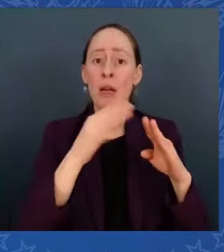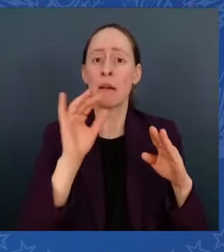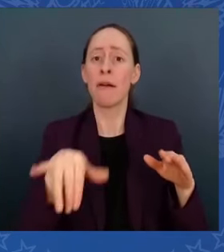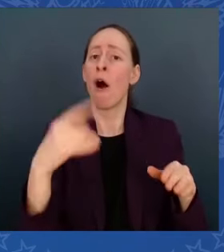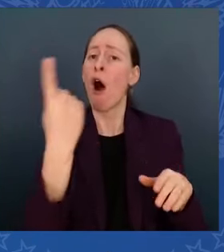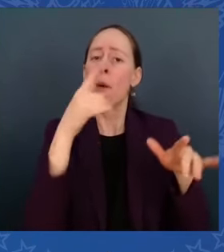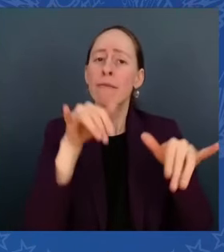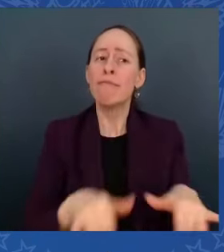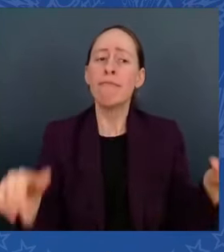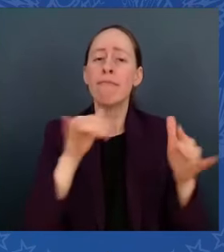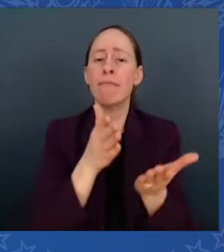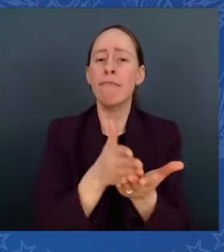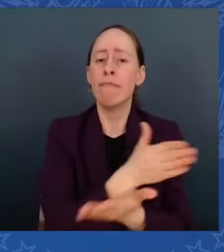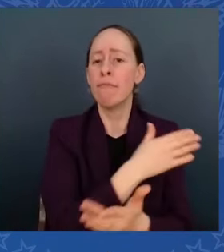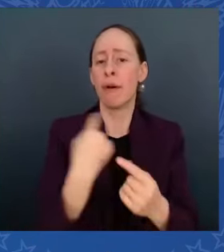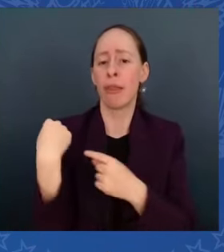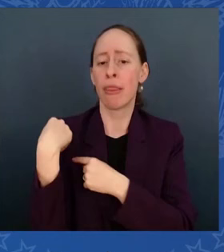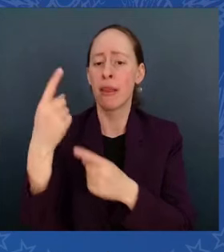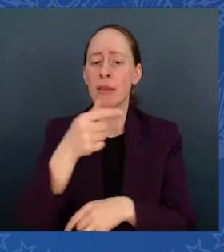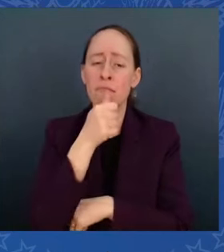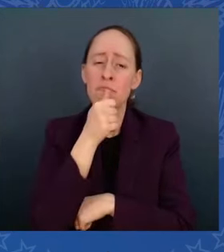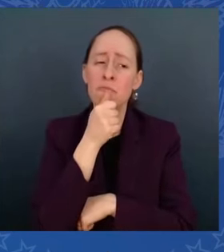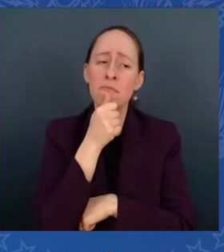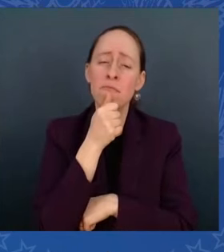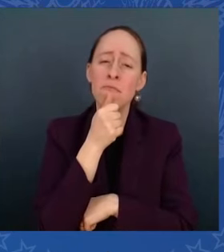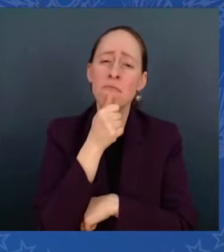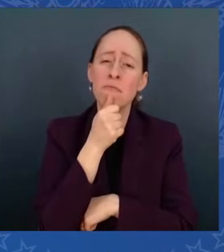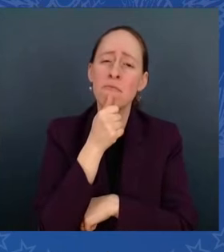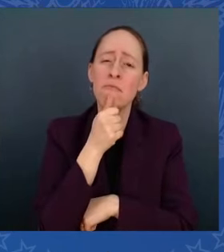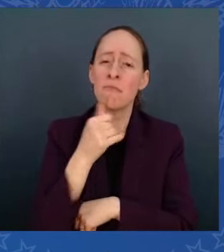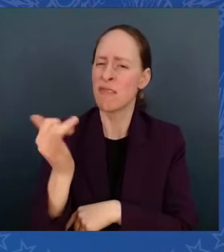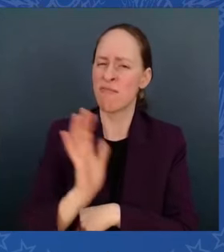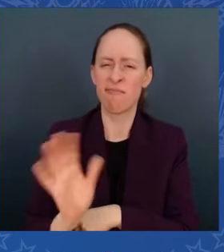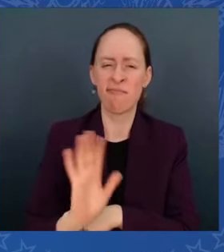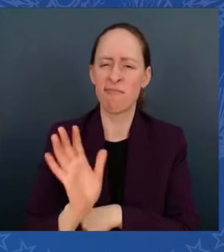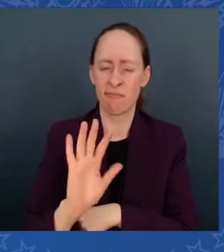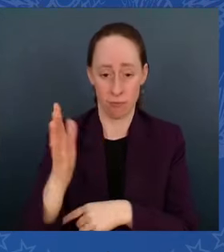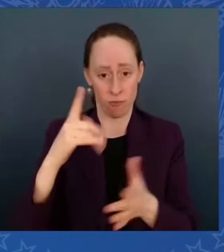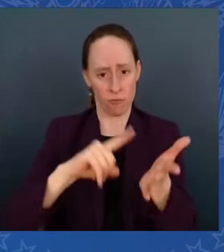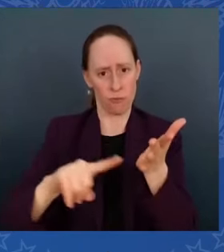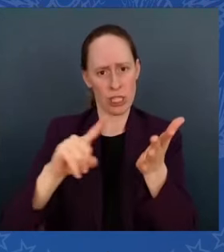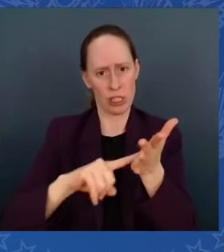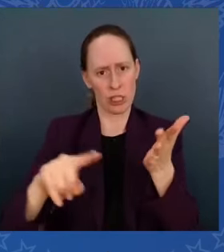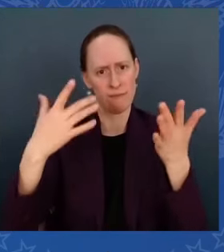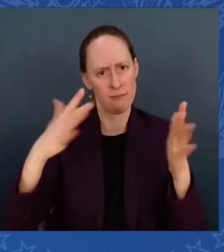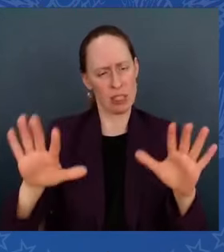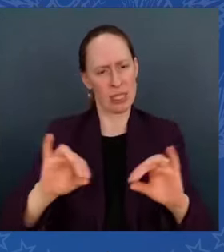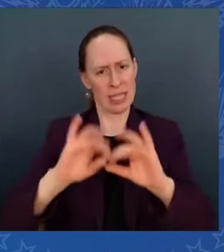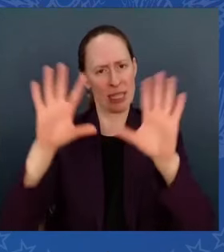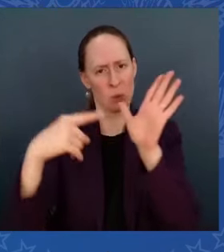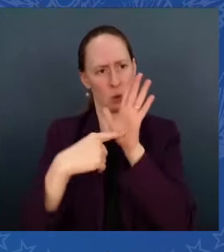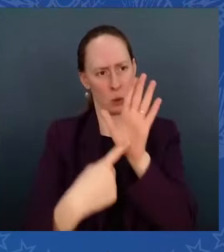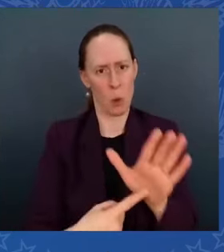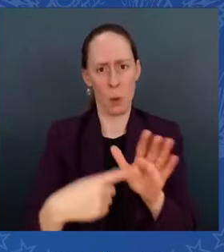communities of color have been the hardest hit. We have to make things right, and we're going to make them right now.